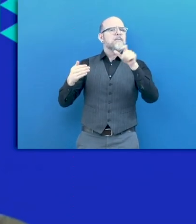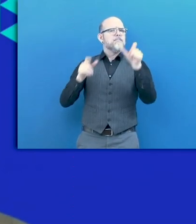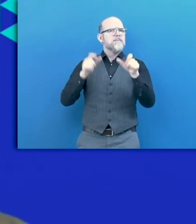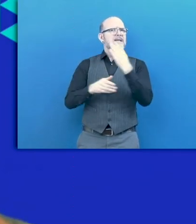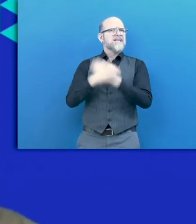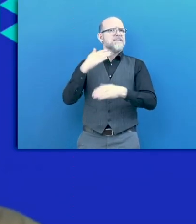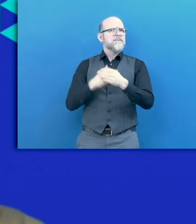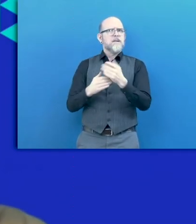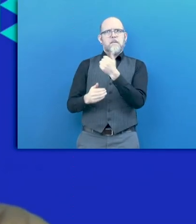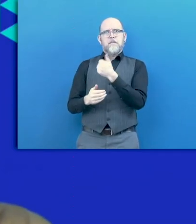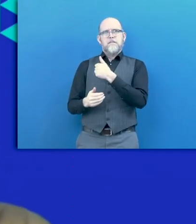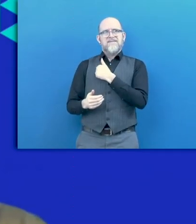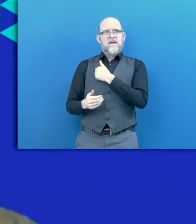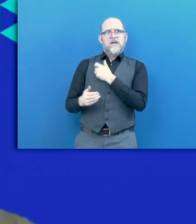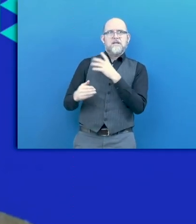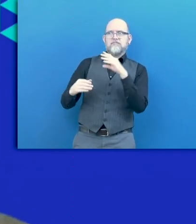private sector.